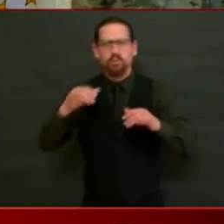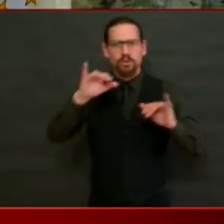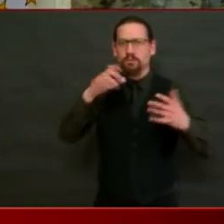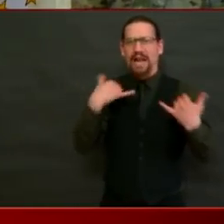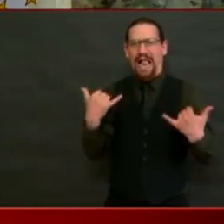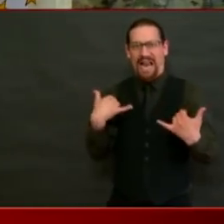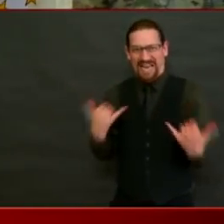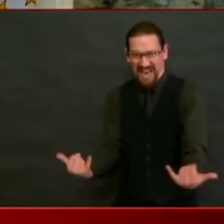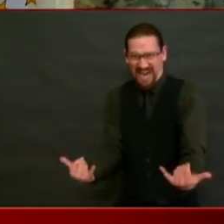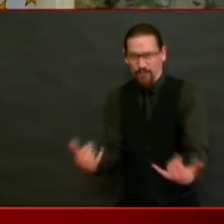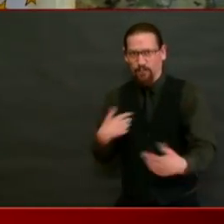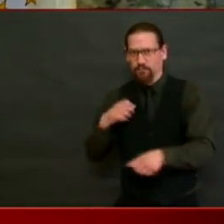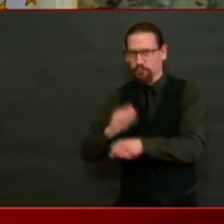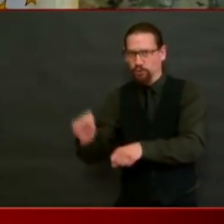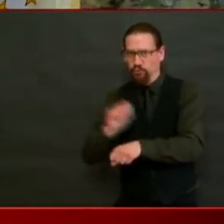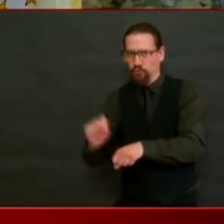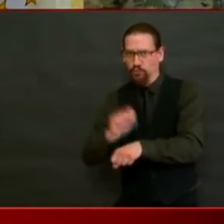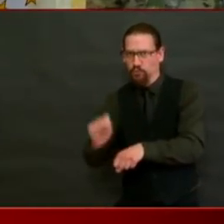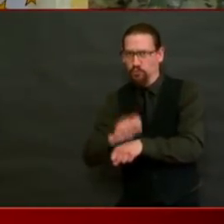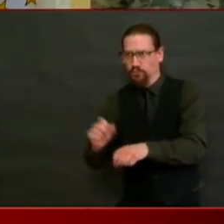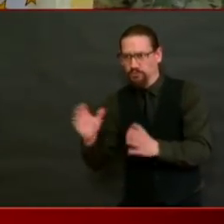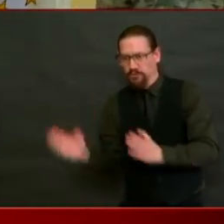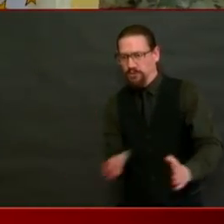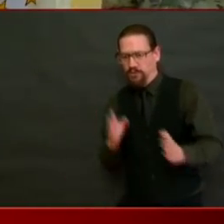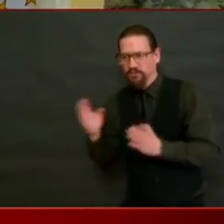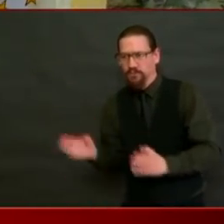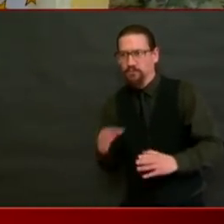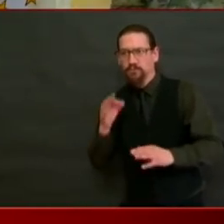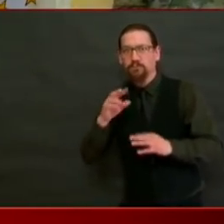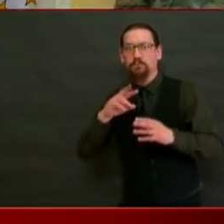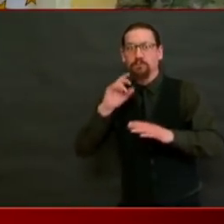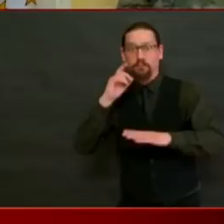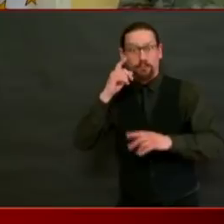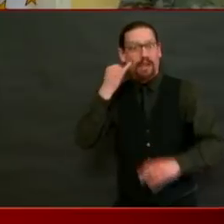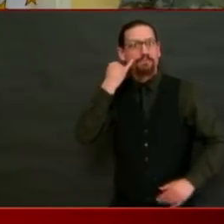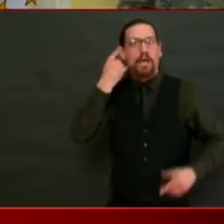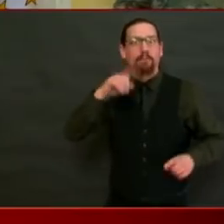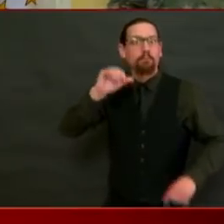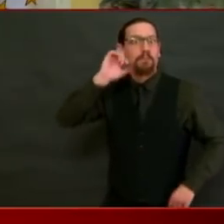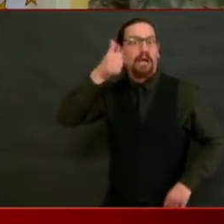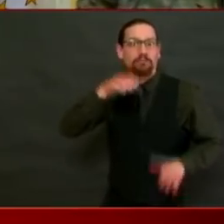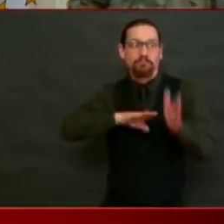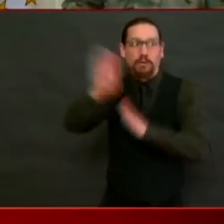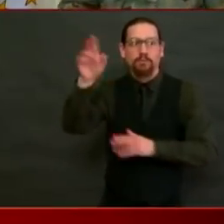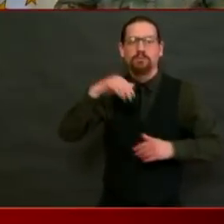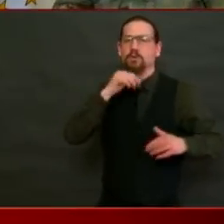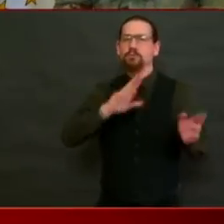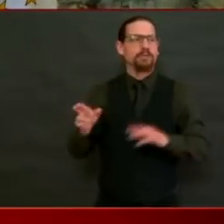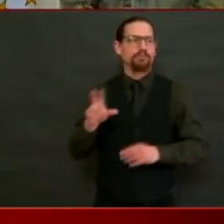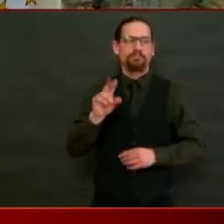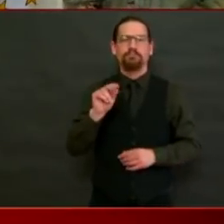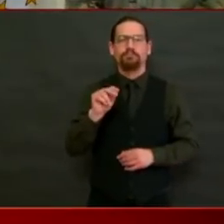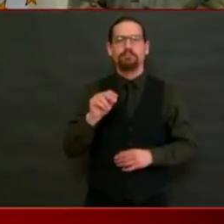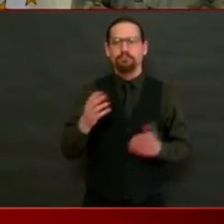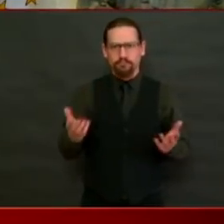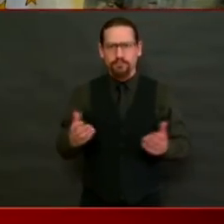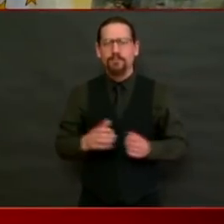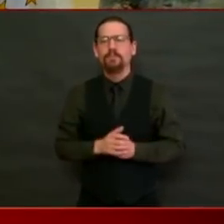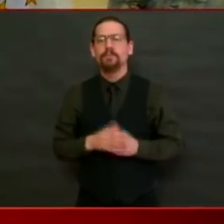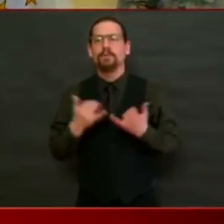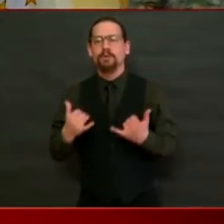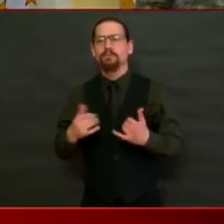hospital system available tomorrow. The next question is for Dr. Alexander Scott from Kim Kalunian at Channel 12